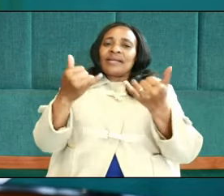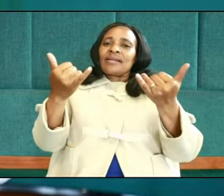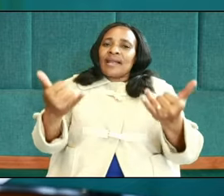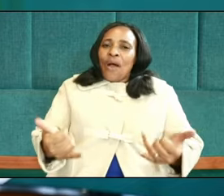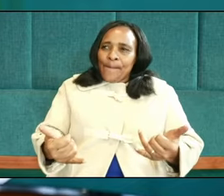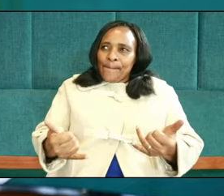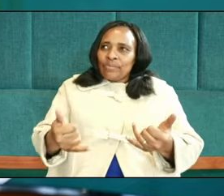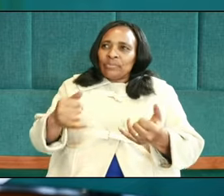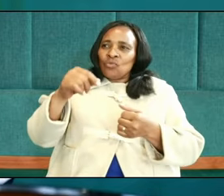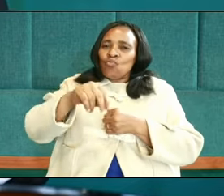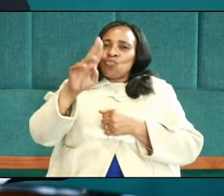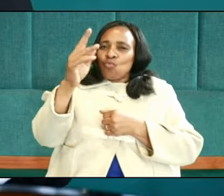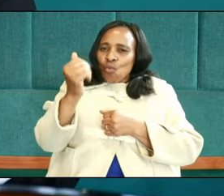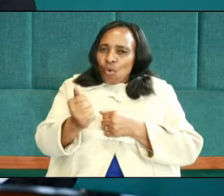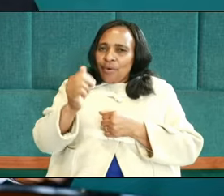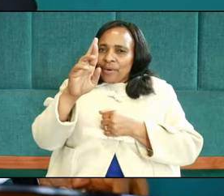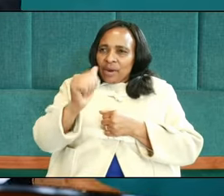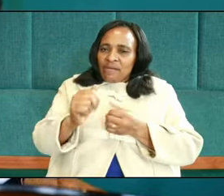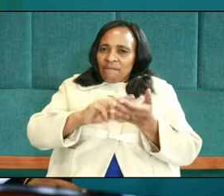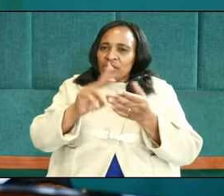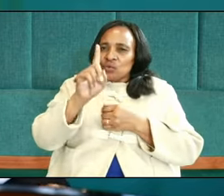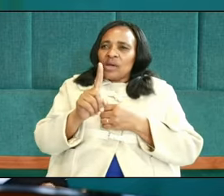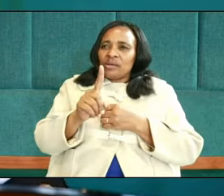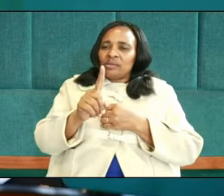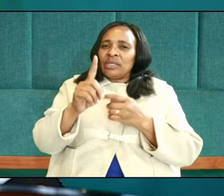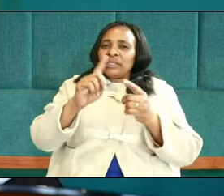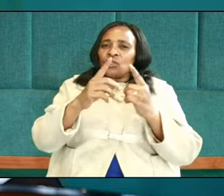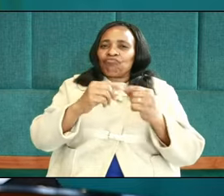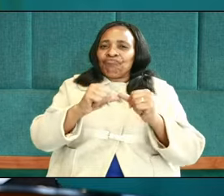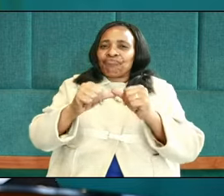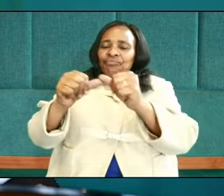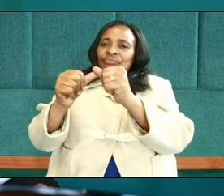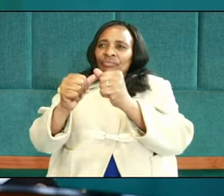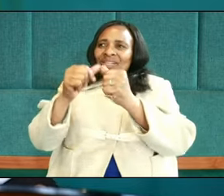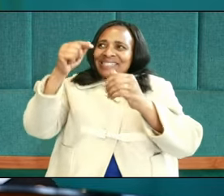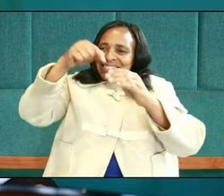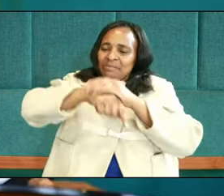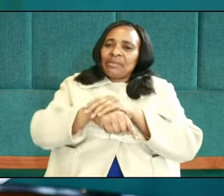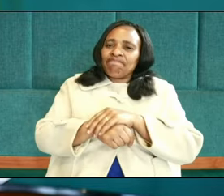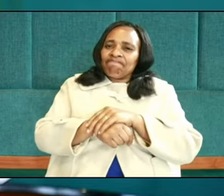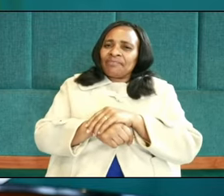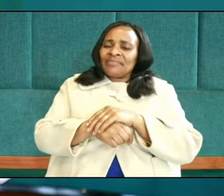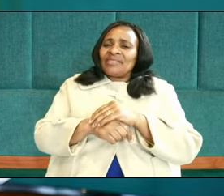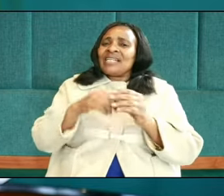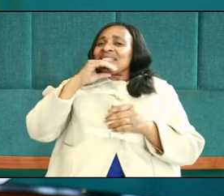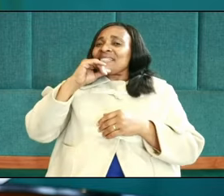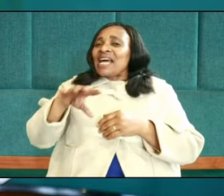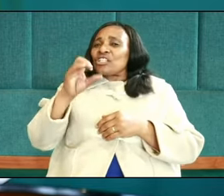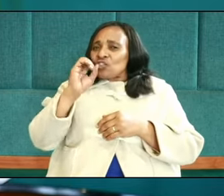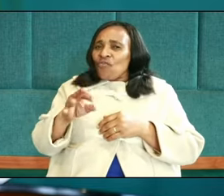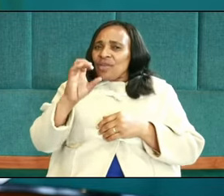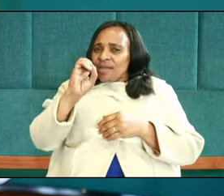Korah, take note of that name, verse 1, and then going further, Dithan and Abiriam, the sons of